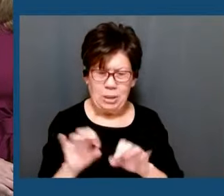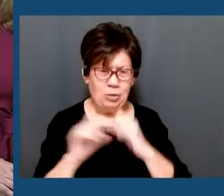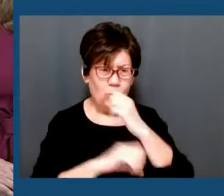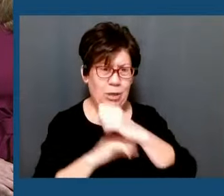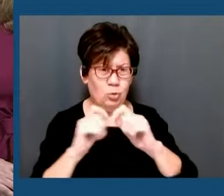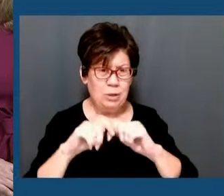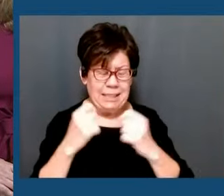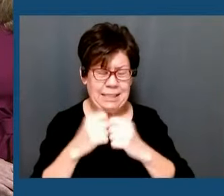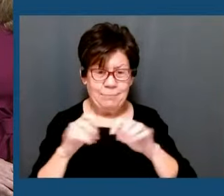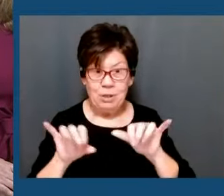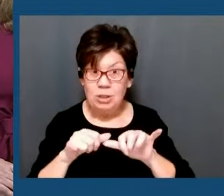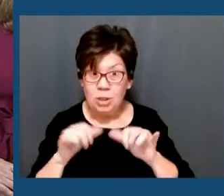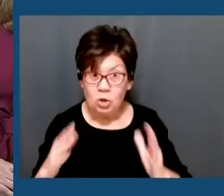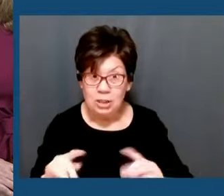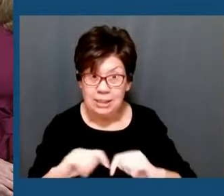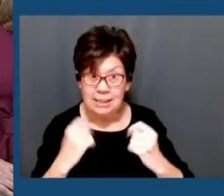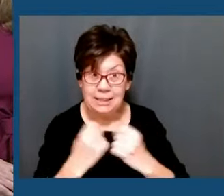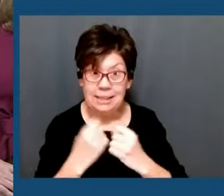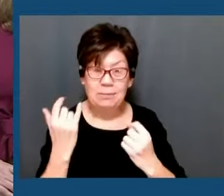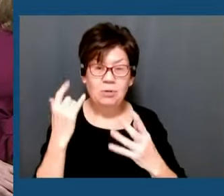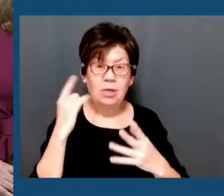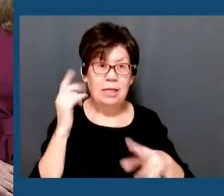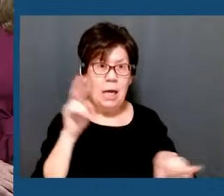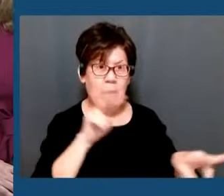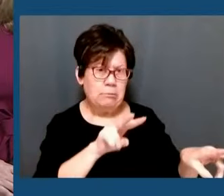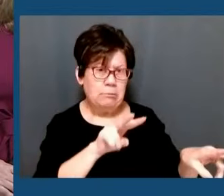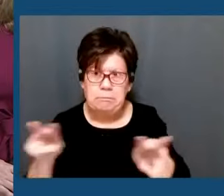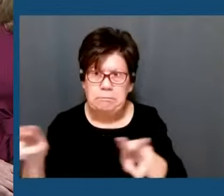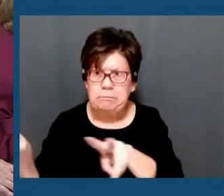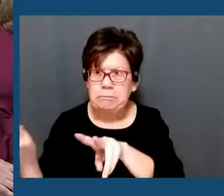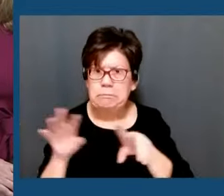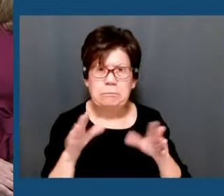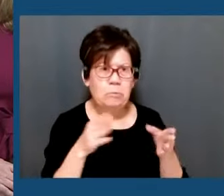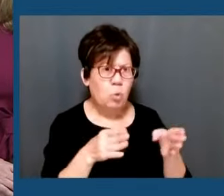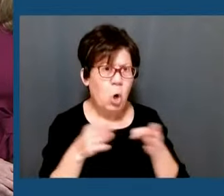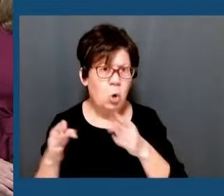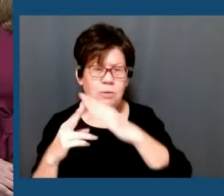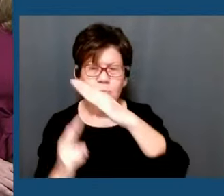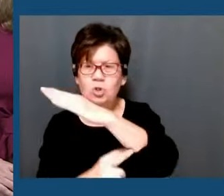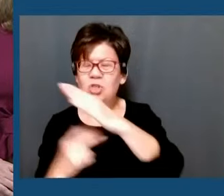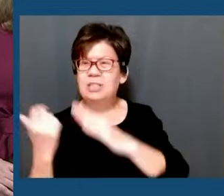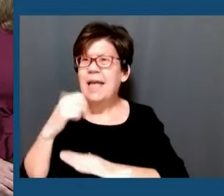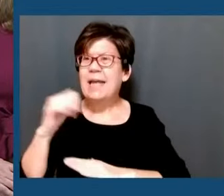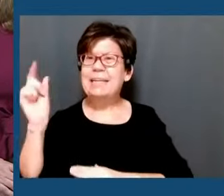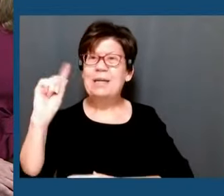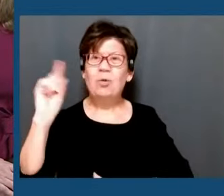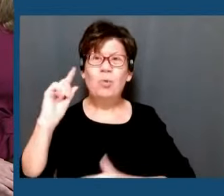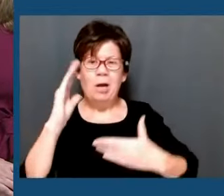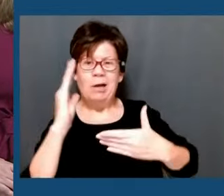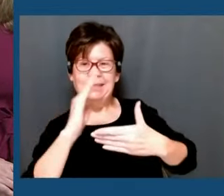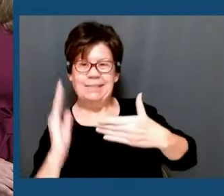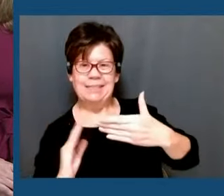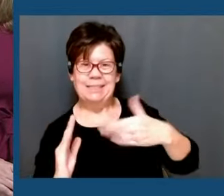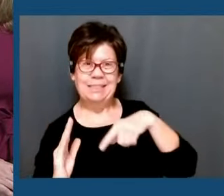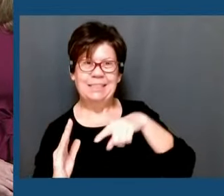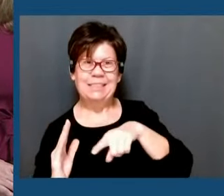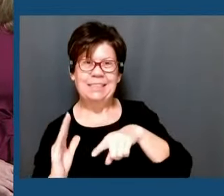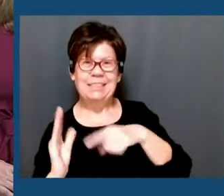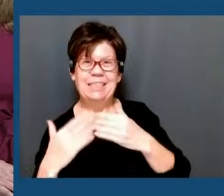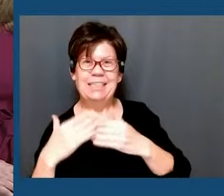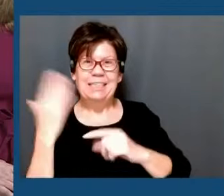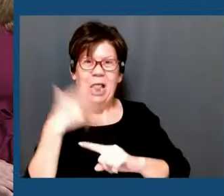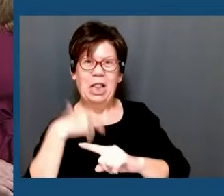teams, surveying our bridges, our roads. Any area there could be a fault line that is not easily detectable to make sure that